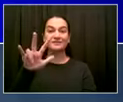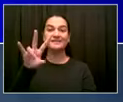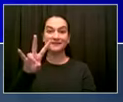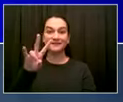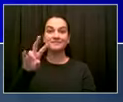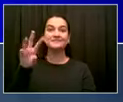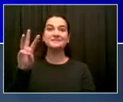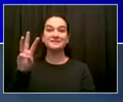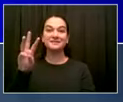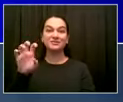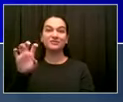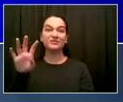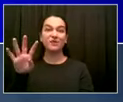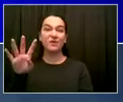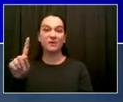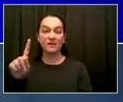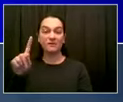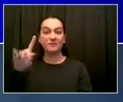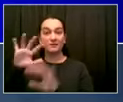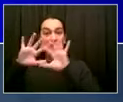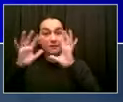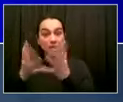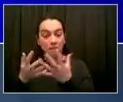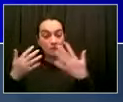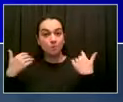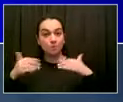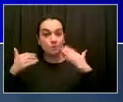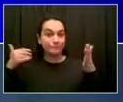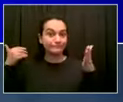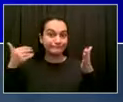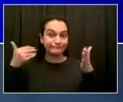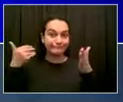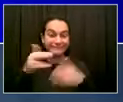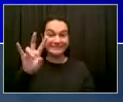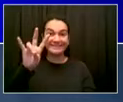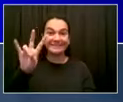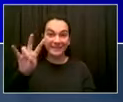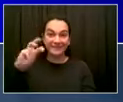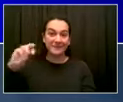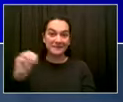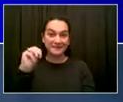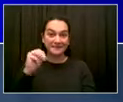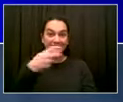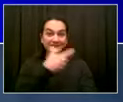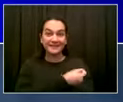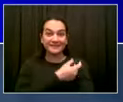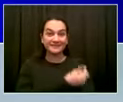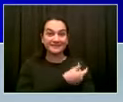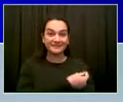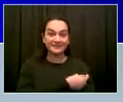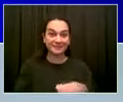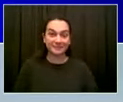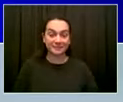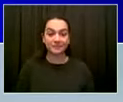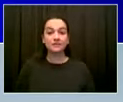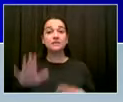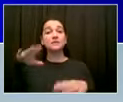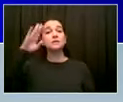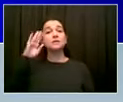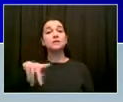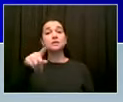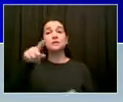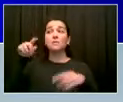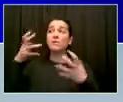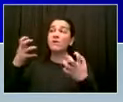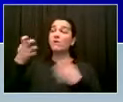The walk-in initiative, crucial. I want to remind everyone, at the city-run sites, over 50 sites across the city, walk right in.